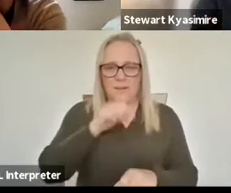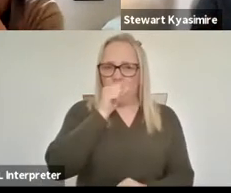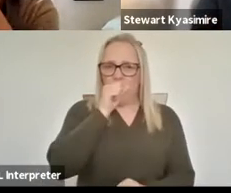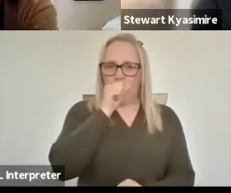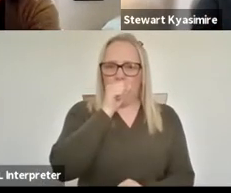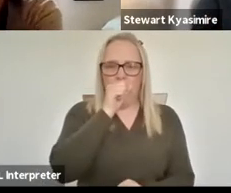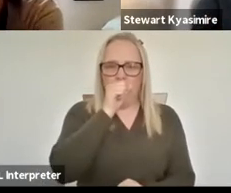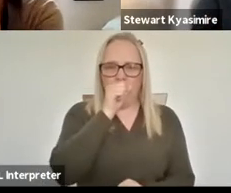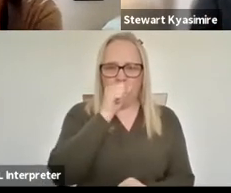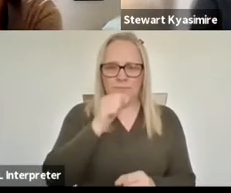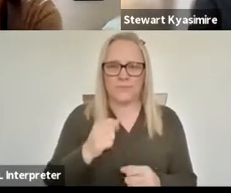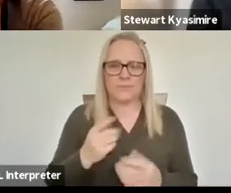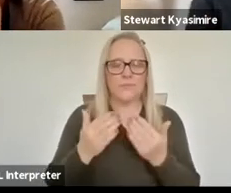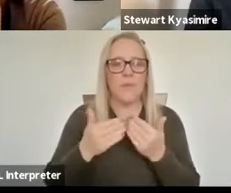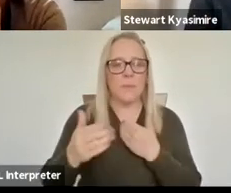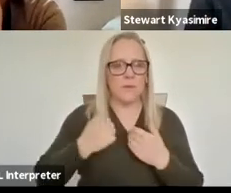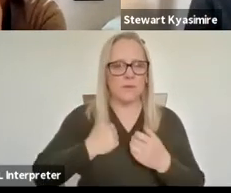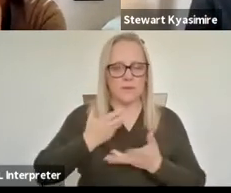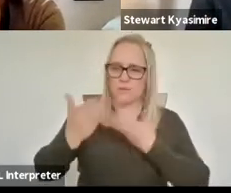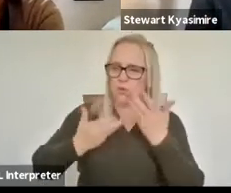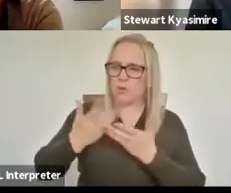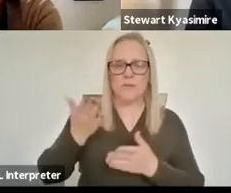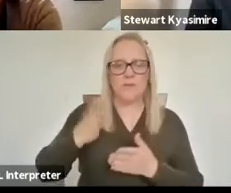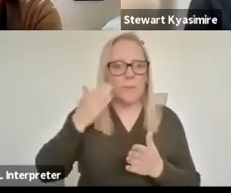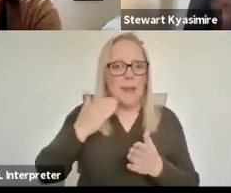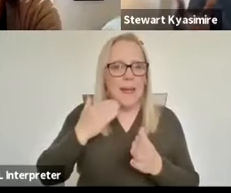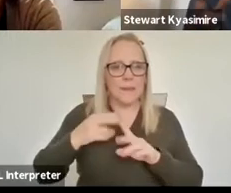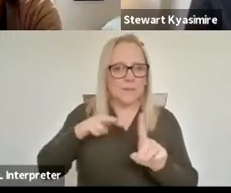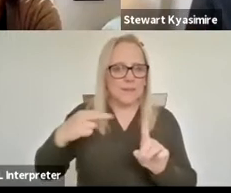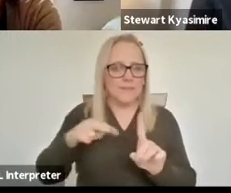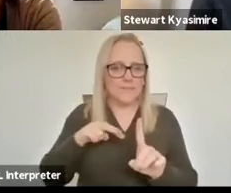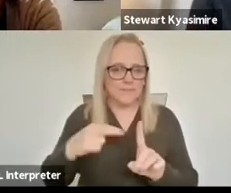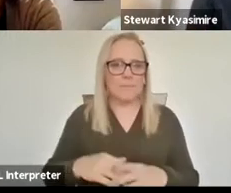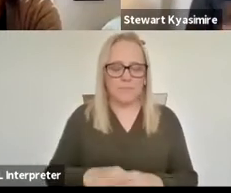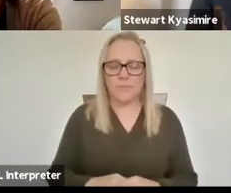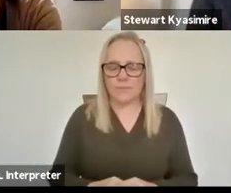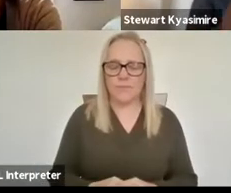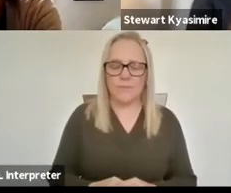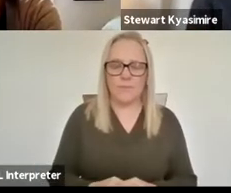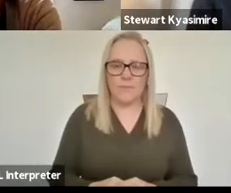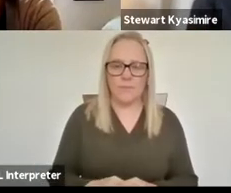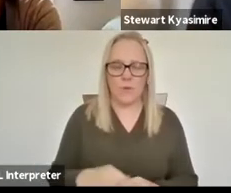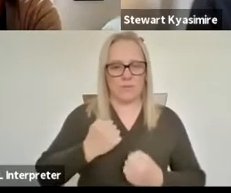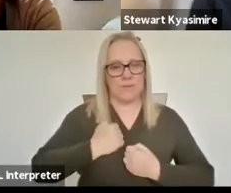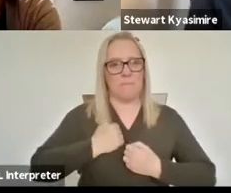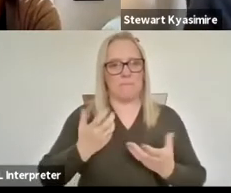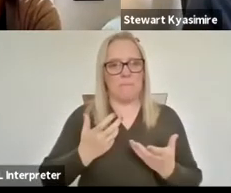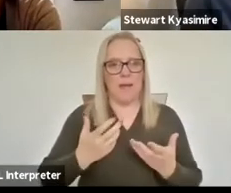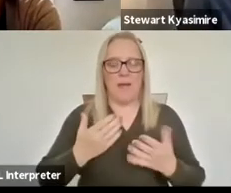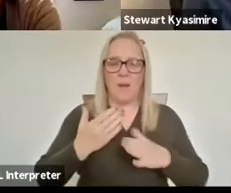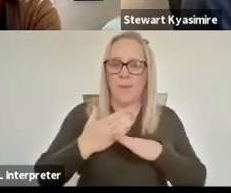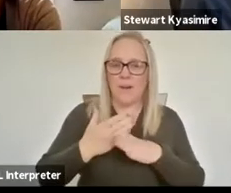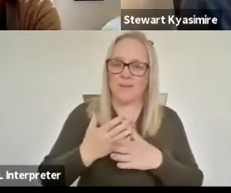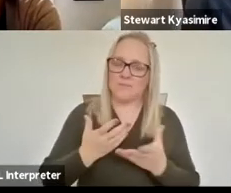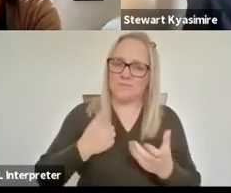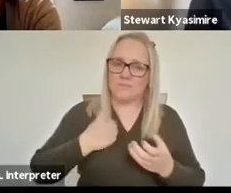stories are from a BAME perspective so um that's part of my remit so that's the kind of discussion I'm looking to have.